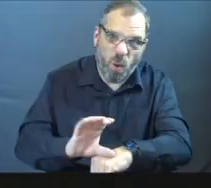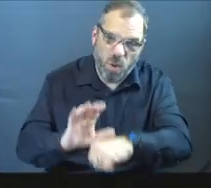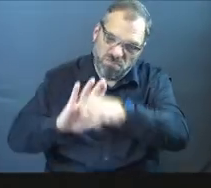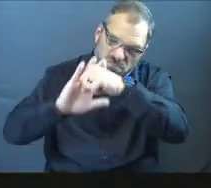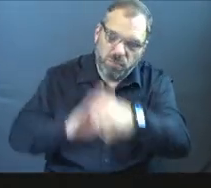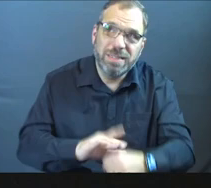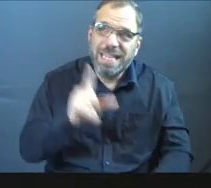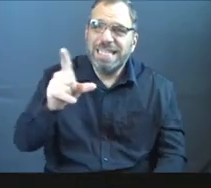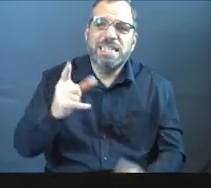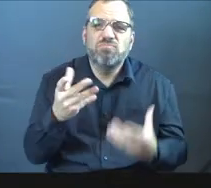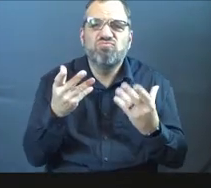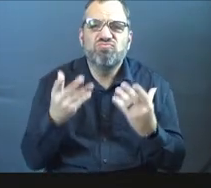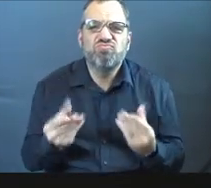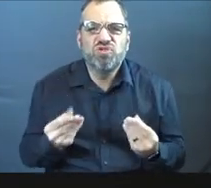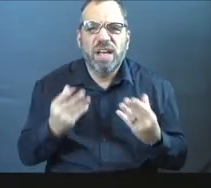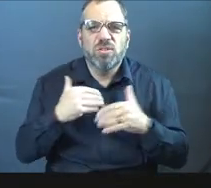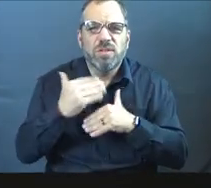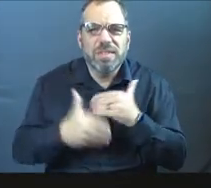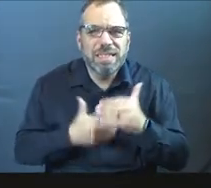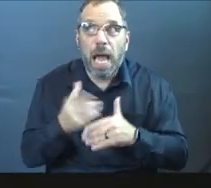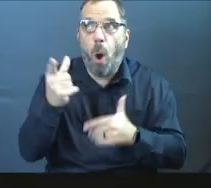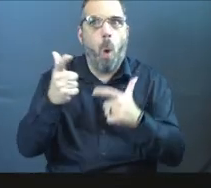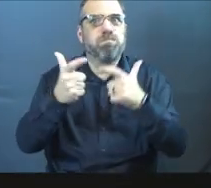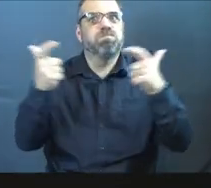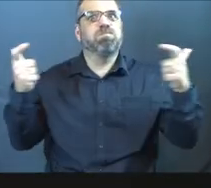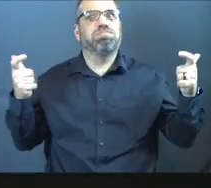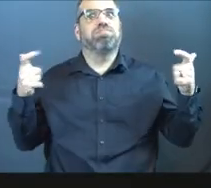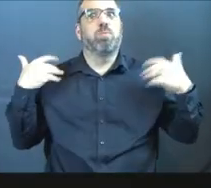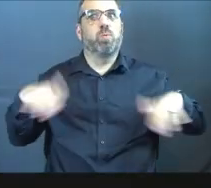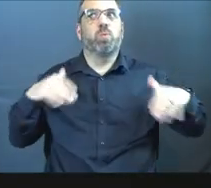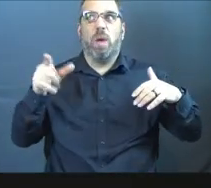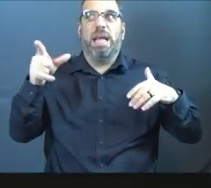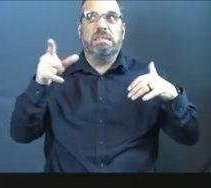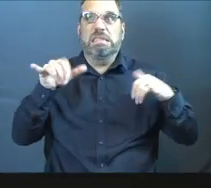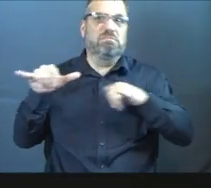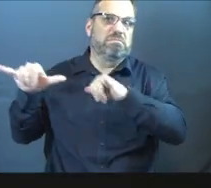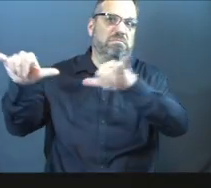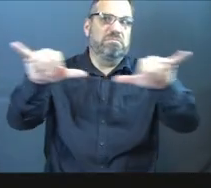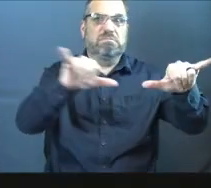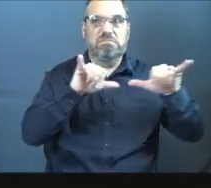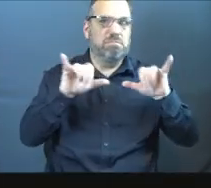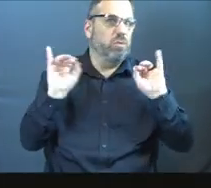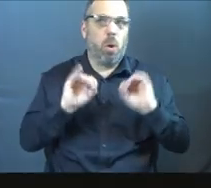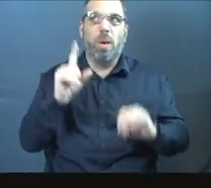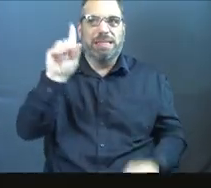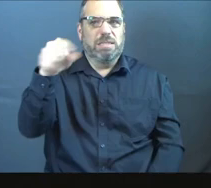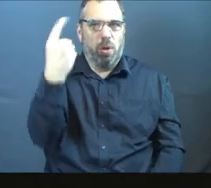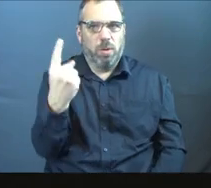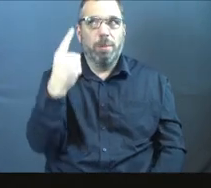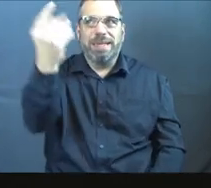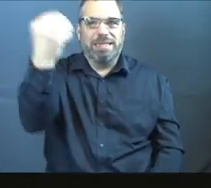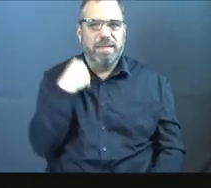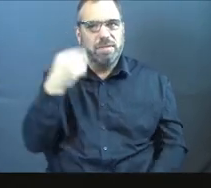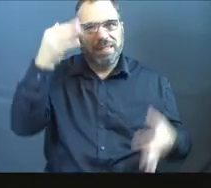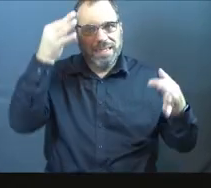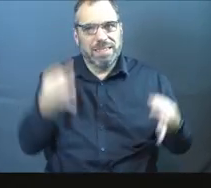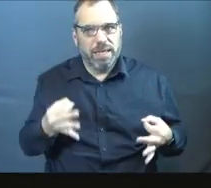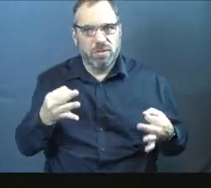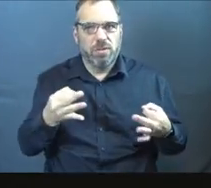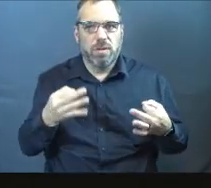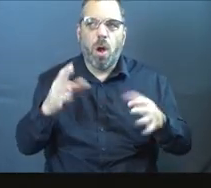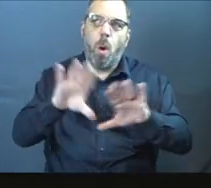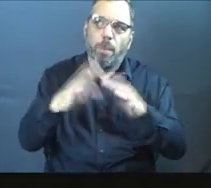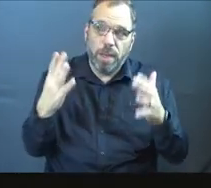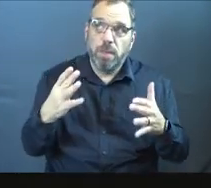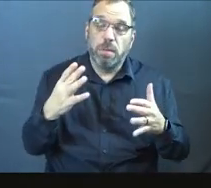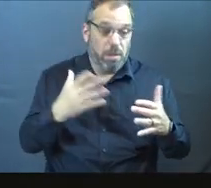pressureful God. He is gentle and kind. He is big and nothing compares to him, but he gives us the choice. He lets us open